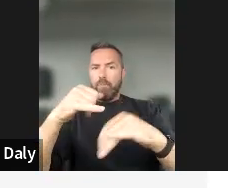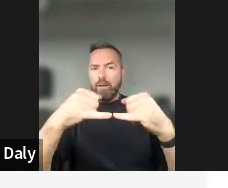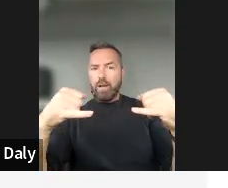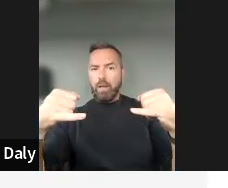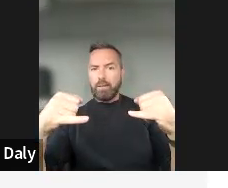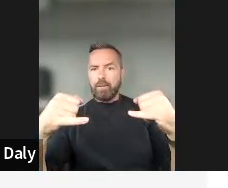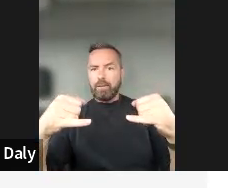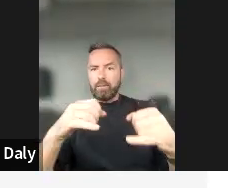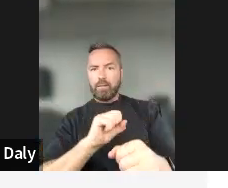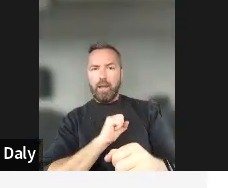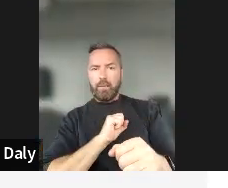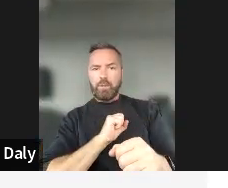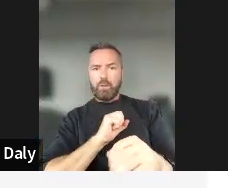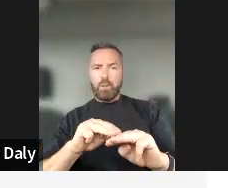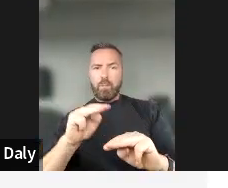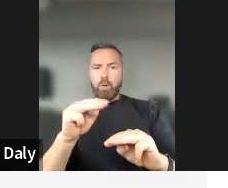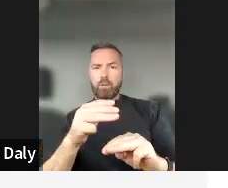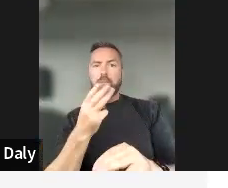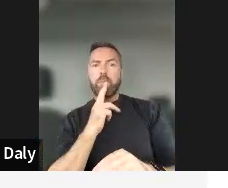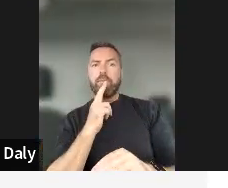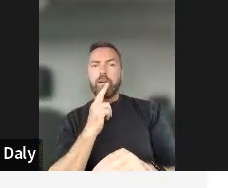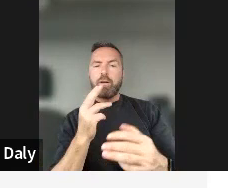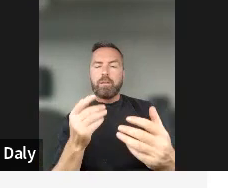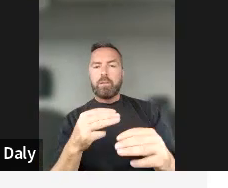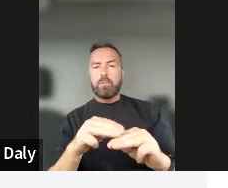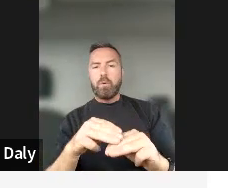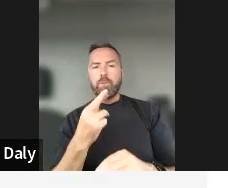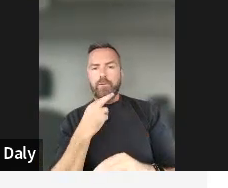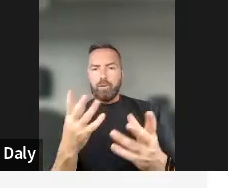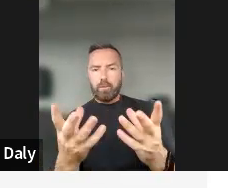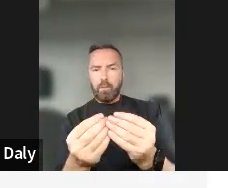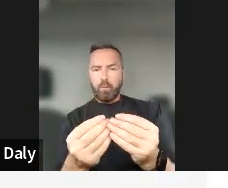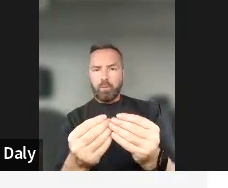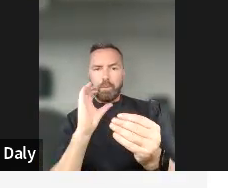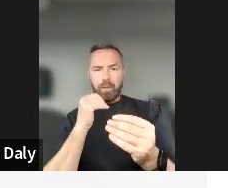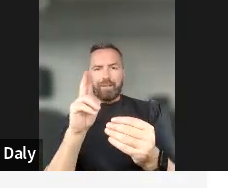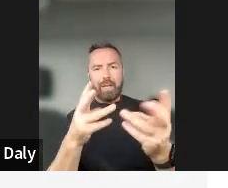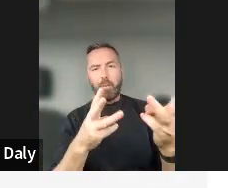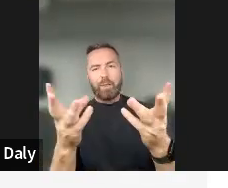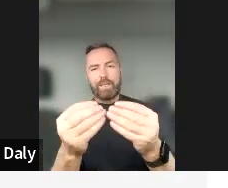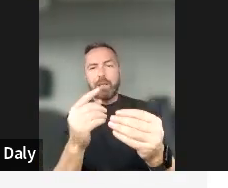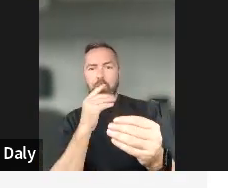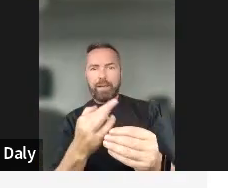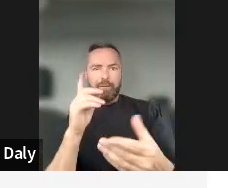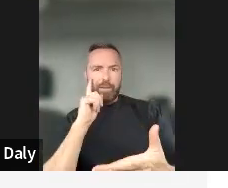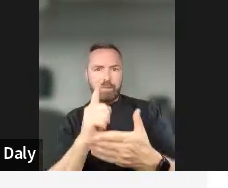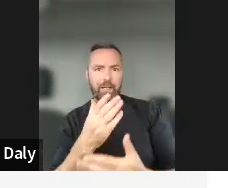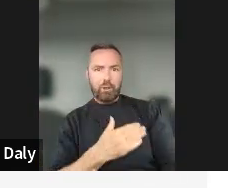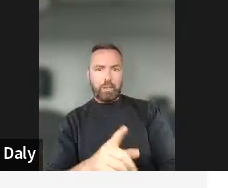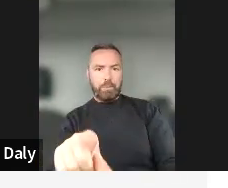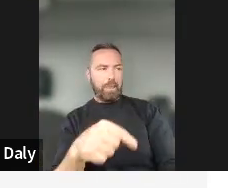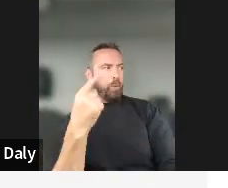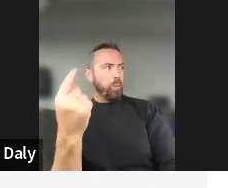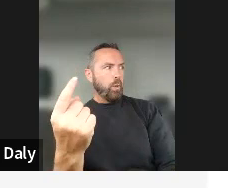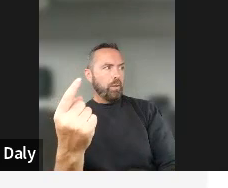prefer them to have them both, as they can be complementary. But if you were to choose one, do you like doing your public